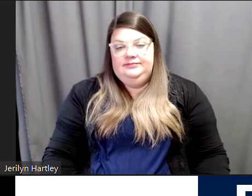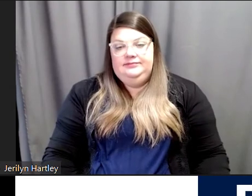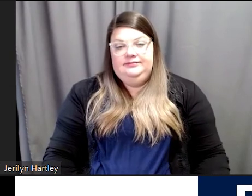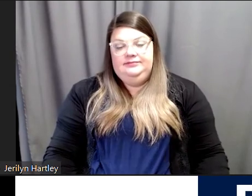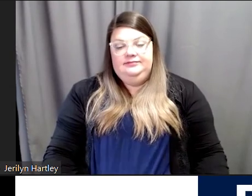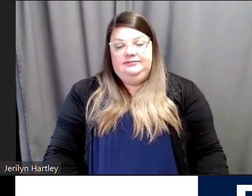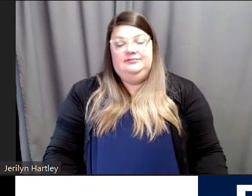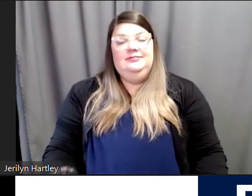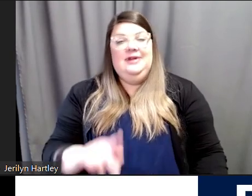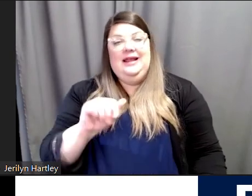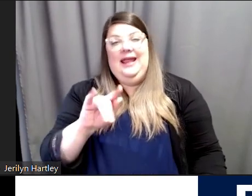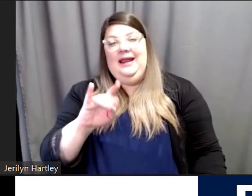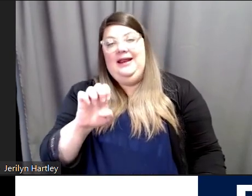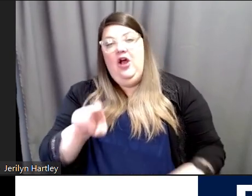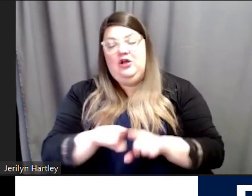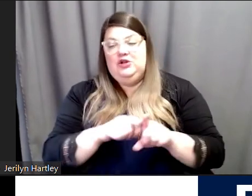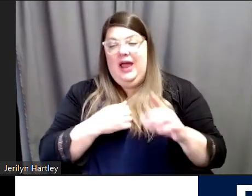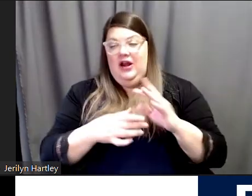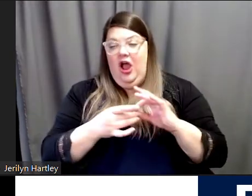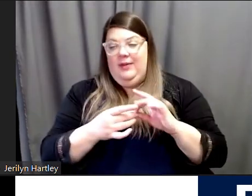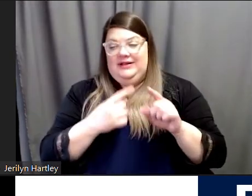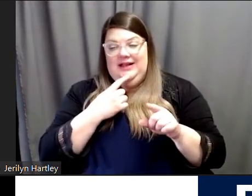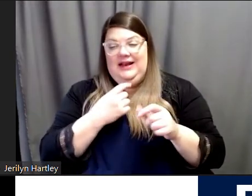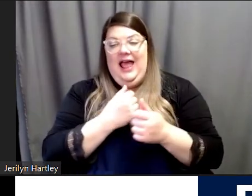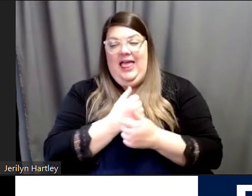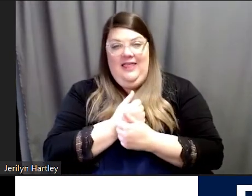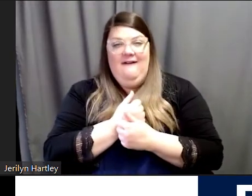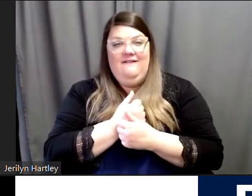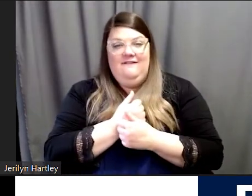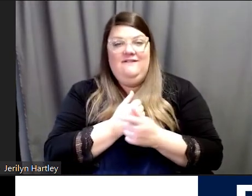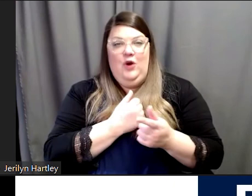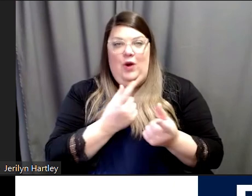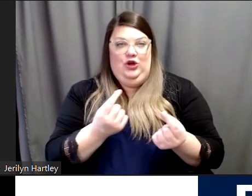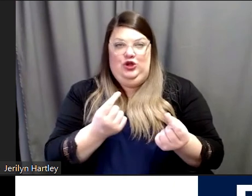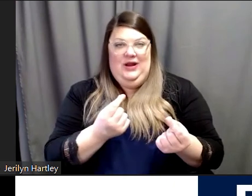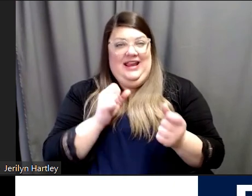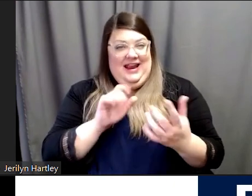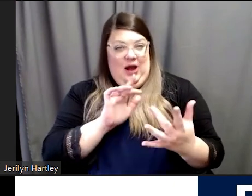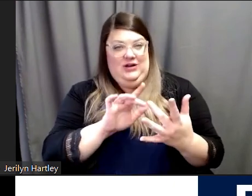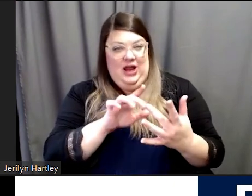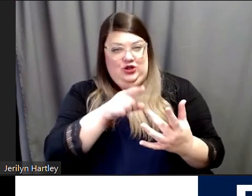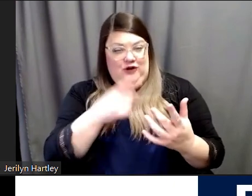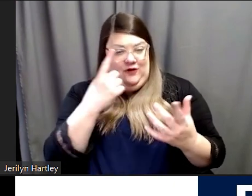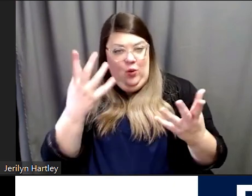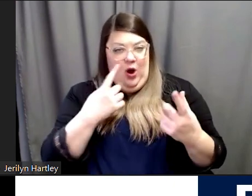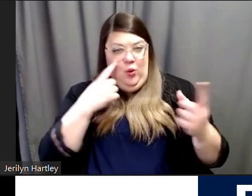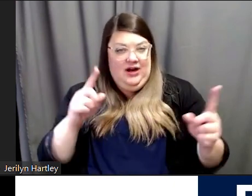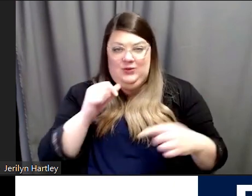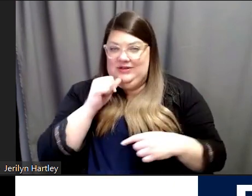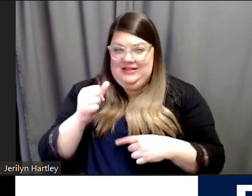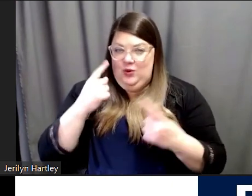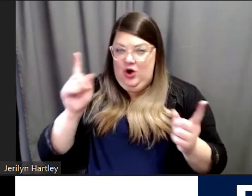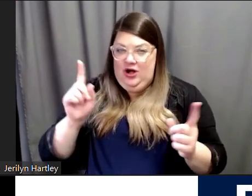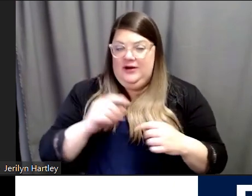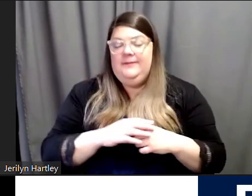And Katie also had a comment. I love what you're doing. Can I reach out to you for what works and doesn't? I'm moving to teach high school next